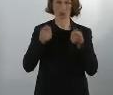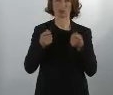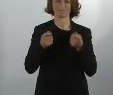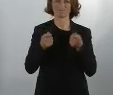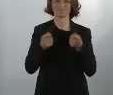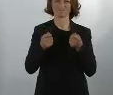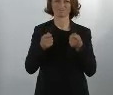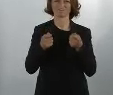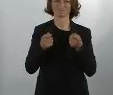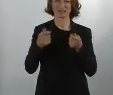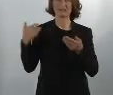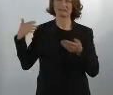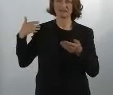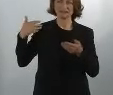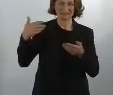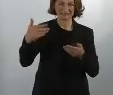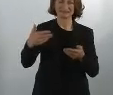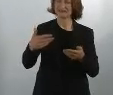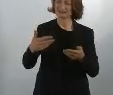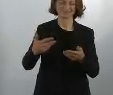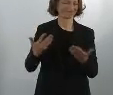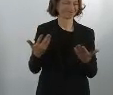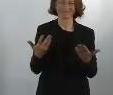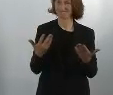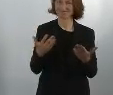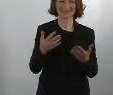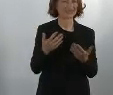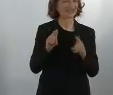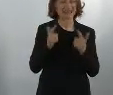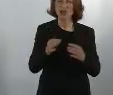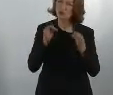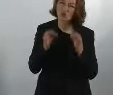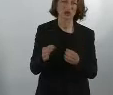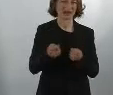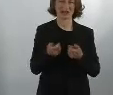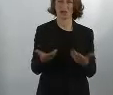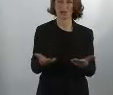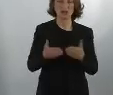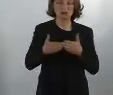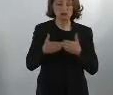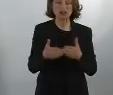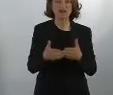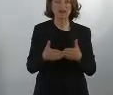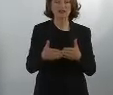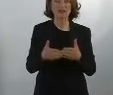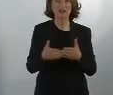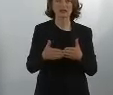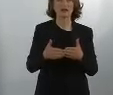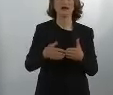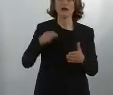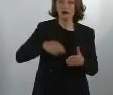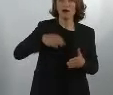which for which we still haven't found a good solution.